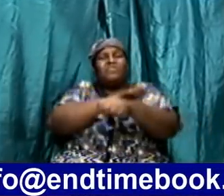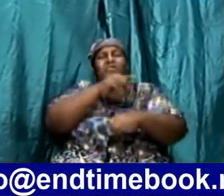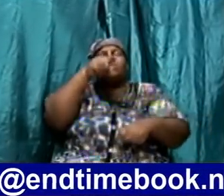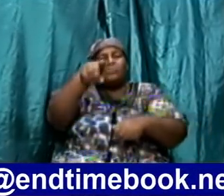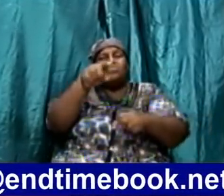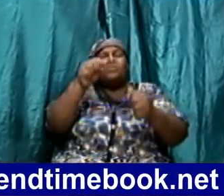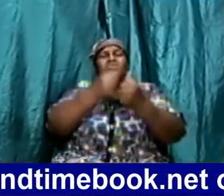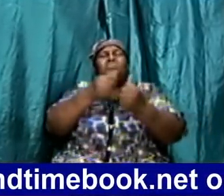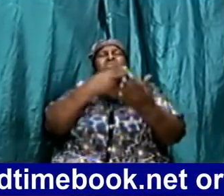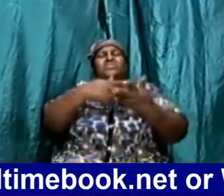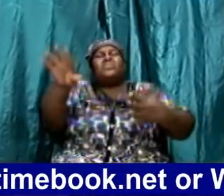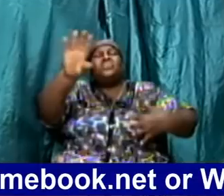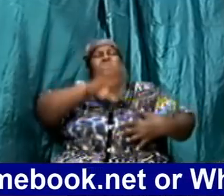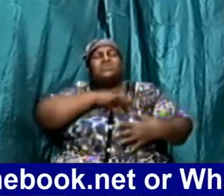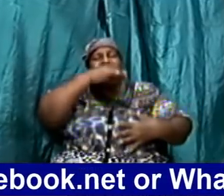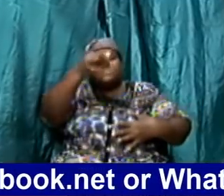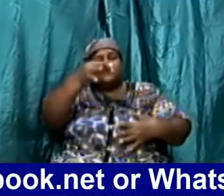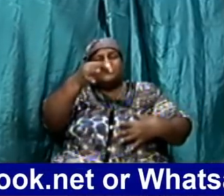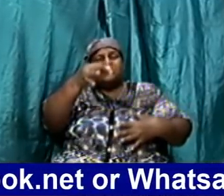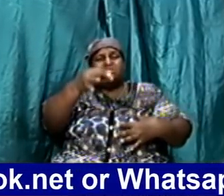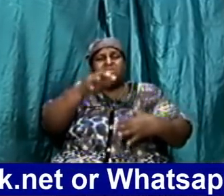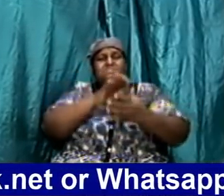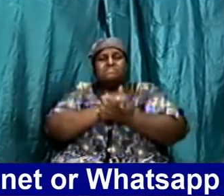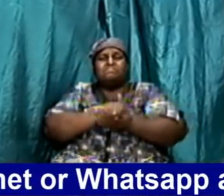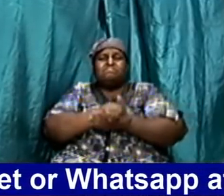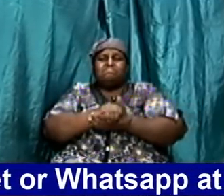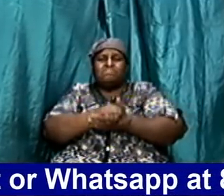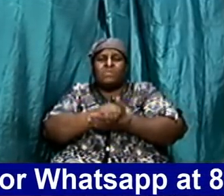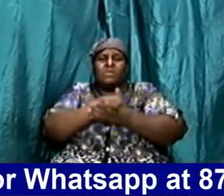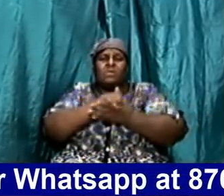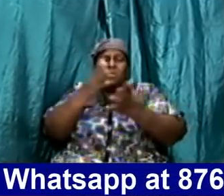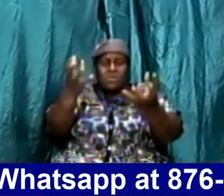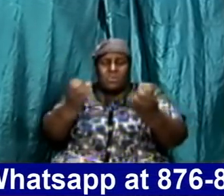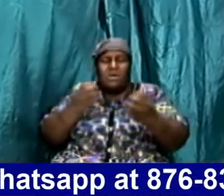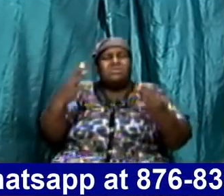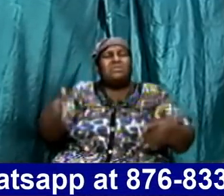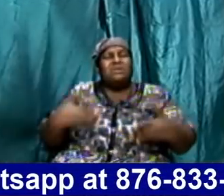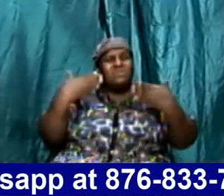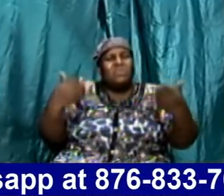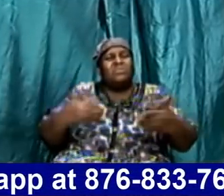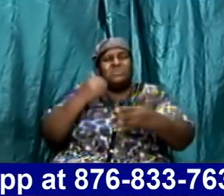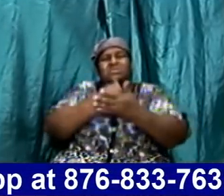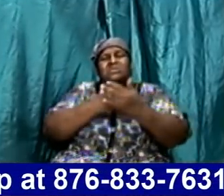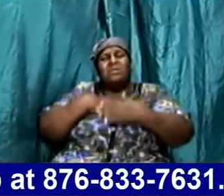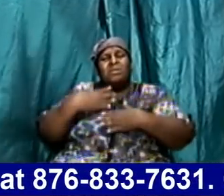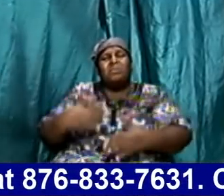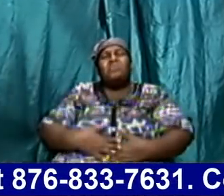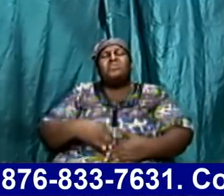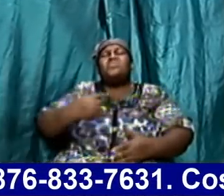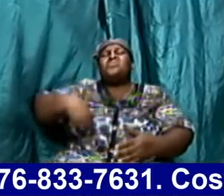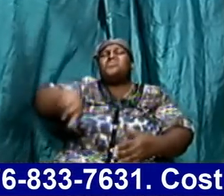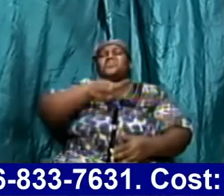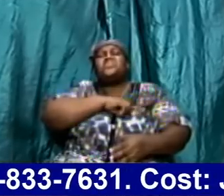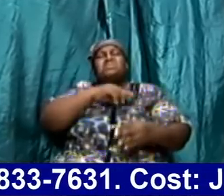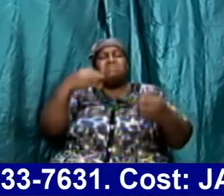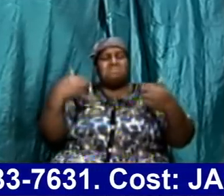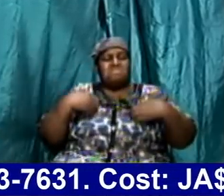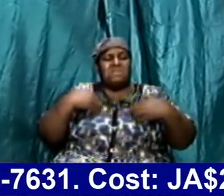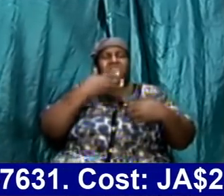power I want to encourage somebody that we have a better rest